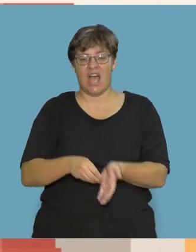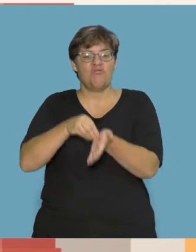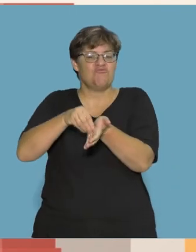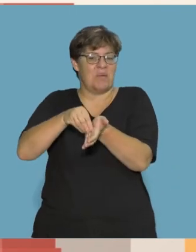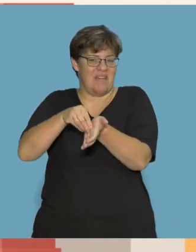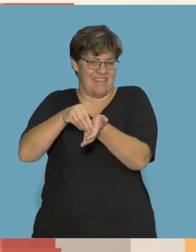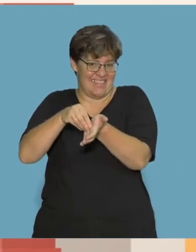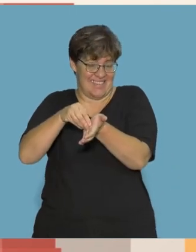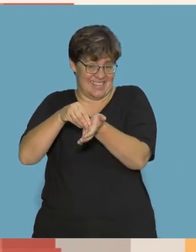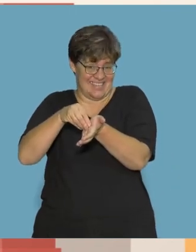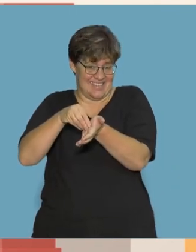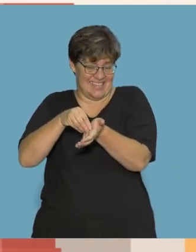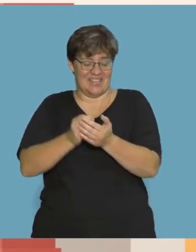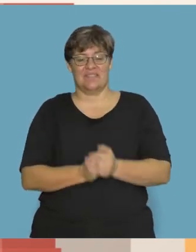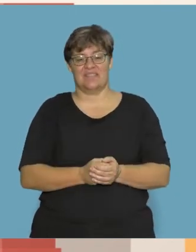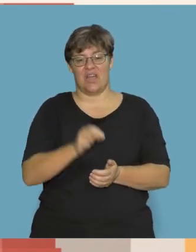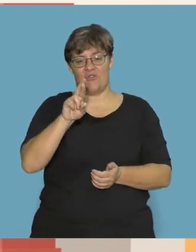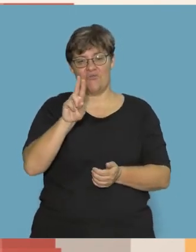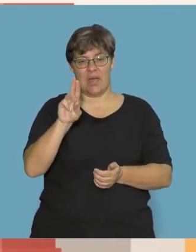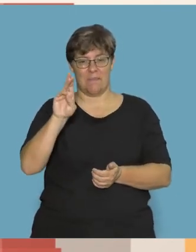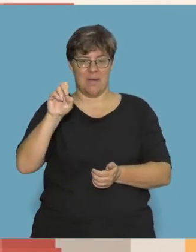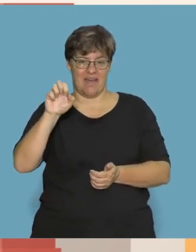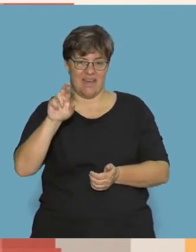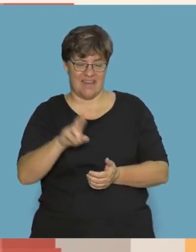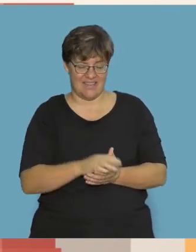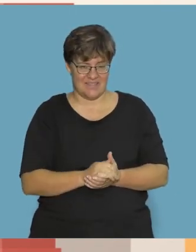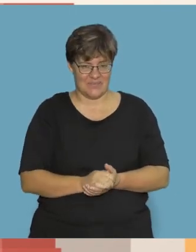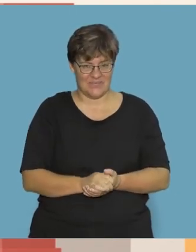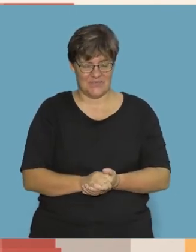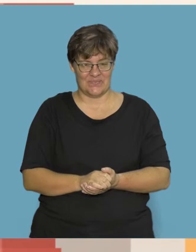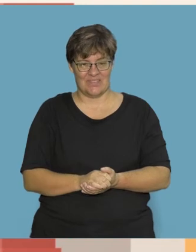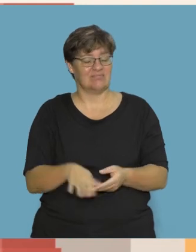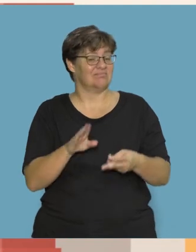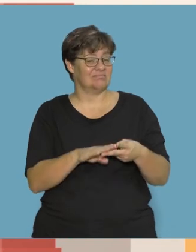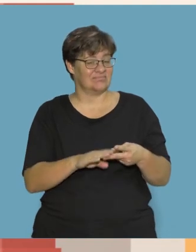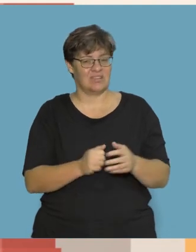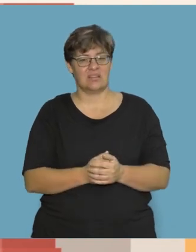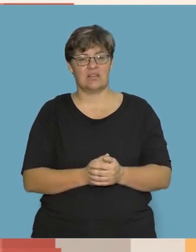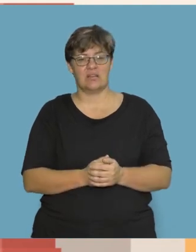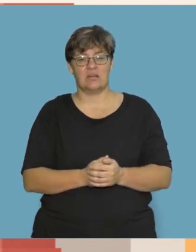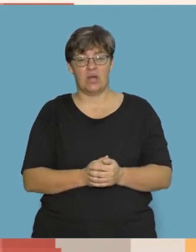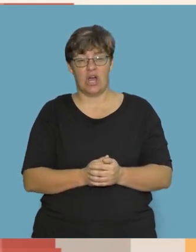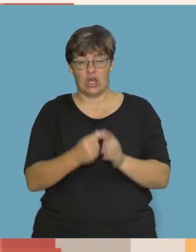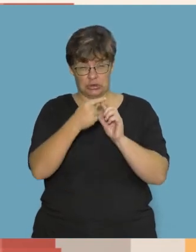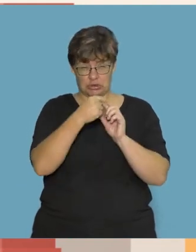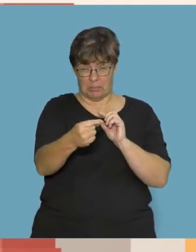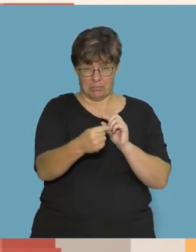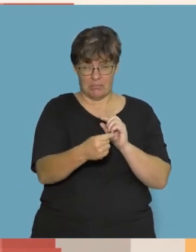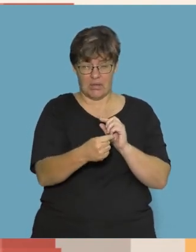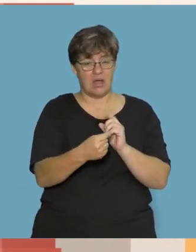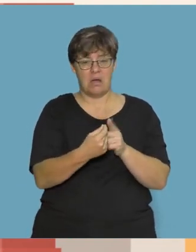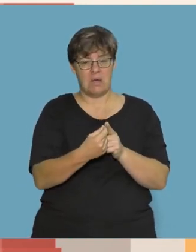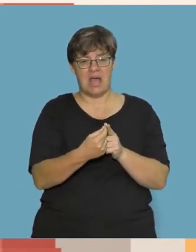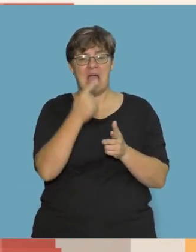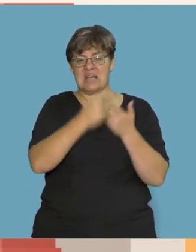Super! It is a rubber which is also called an eraser. Let me do another one. It is very sharp